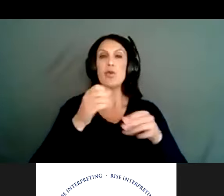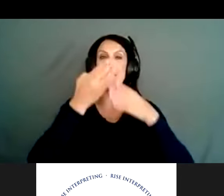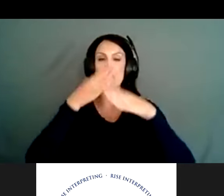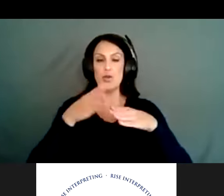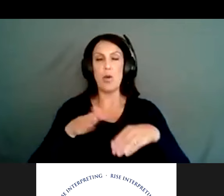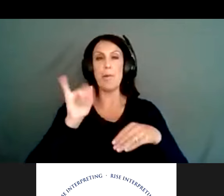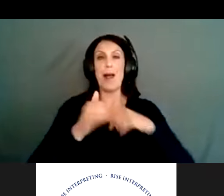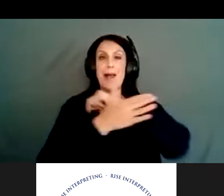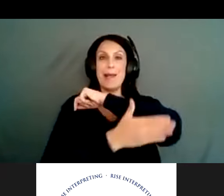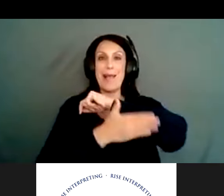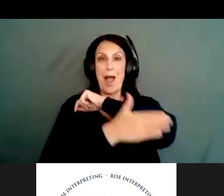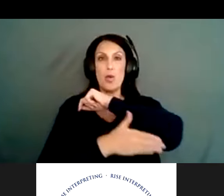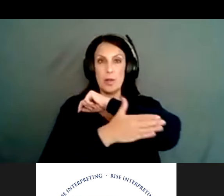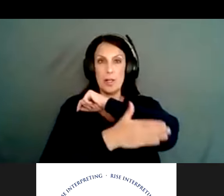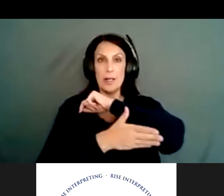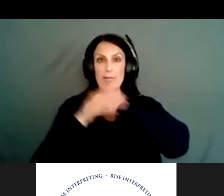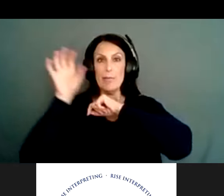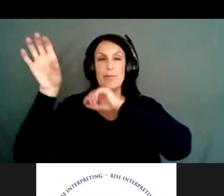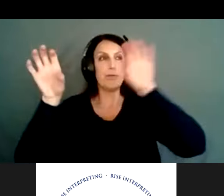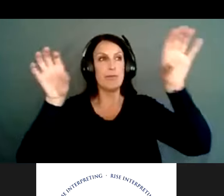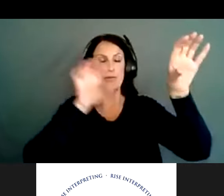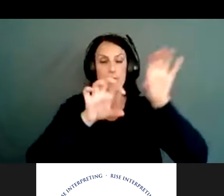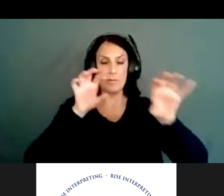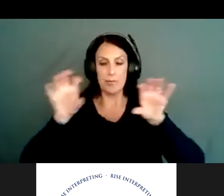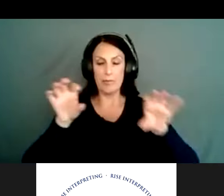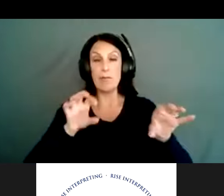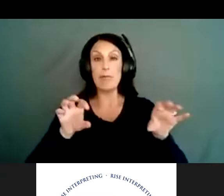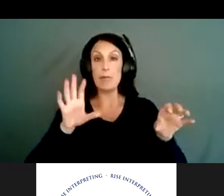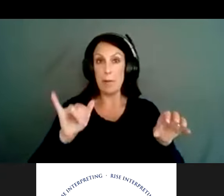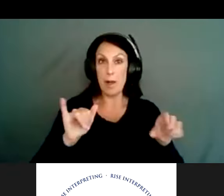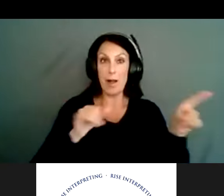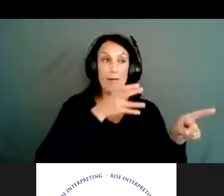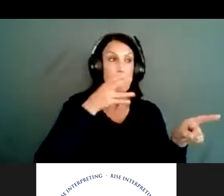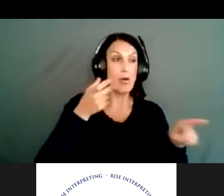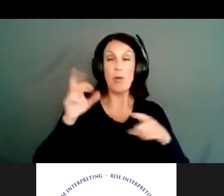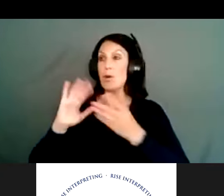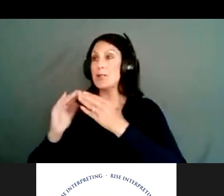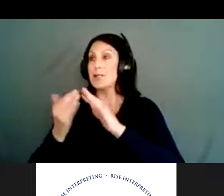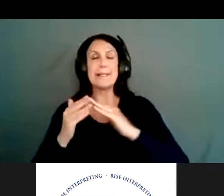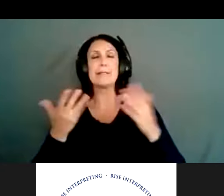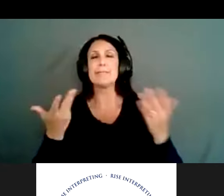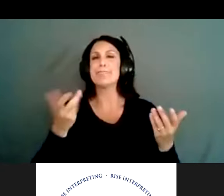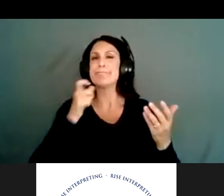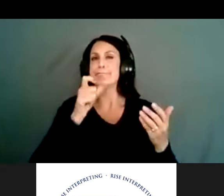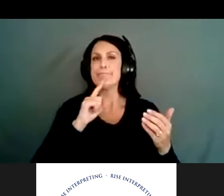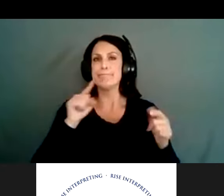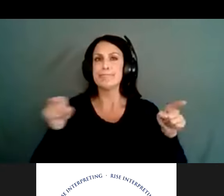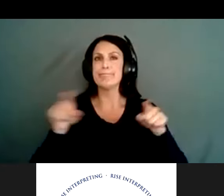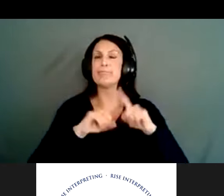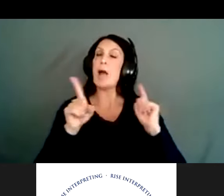I don't believe that it has a mechanism to sort by rural or urban, but, you know, by looking at the county.